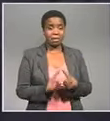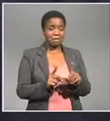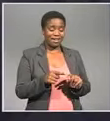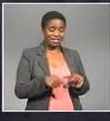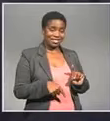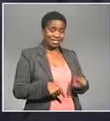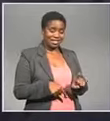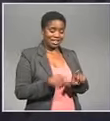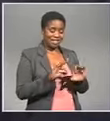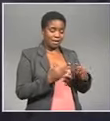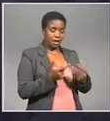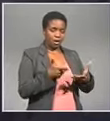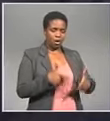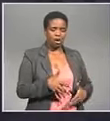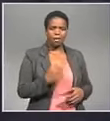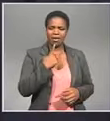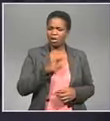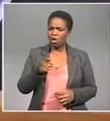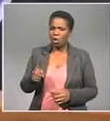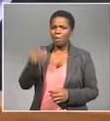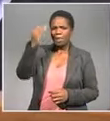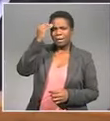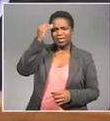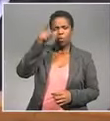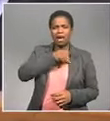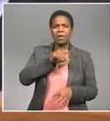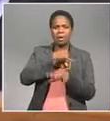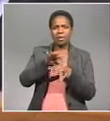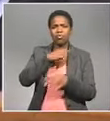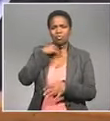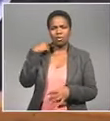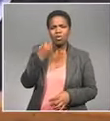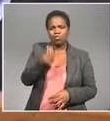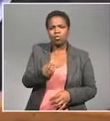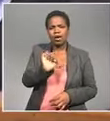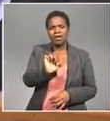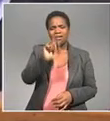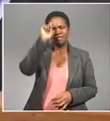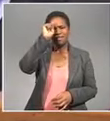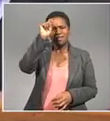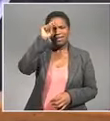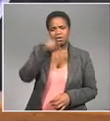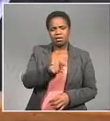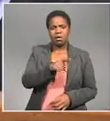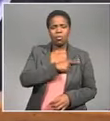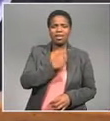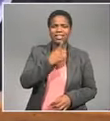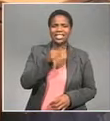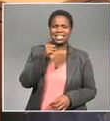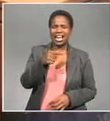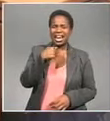Duravald and Scudder acted with common purpose in killing Moshweo the prosecutors describing it as a